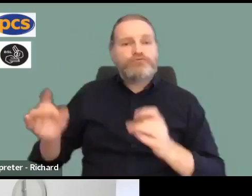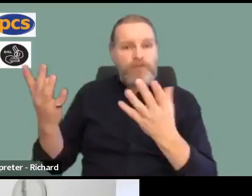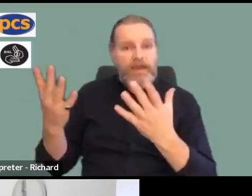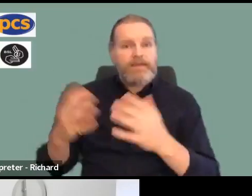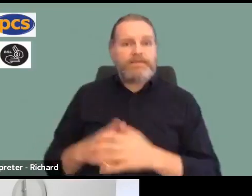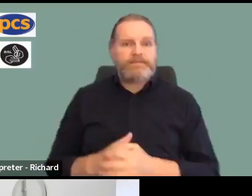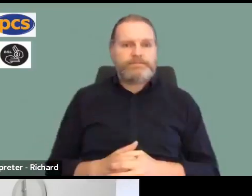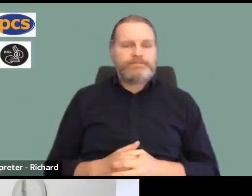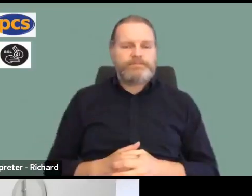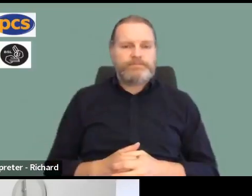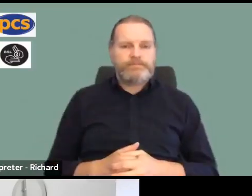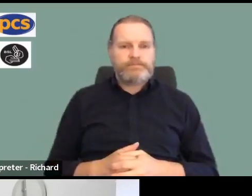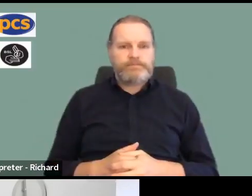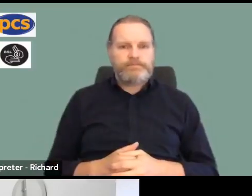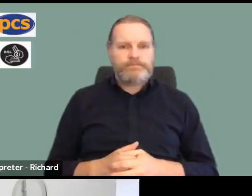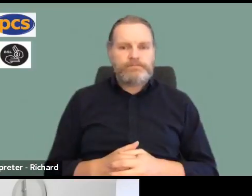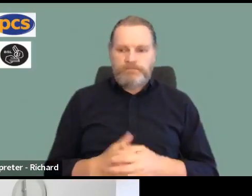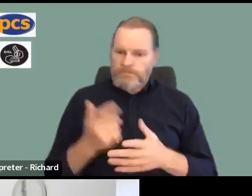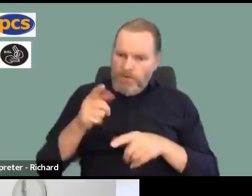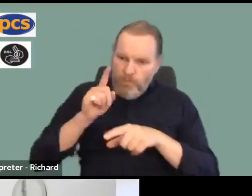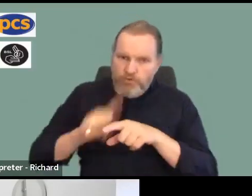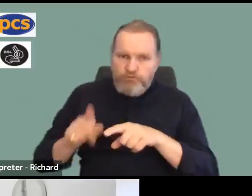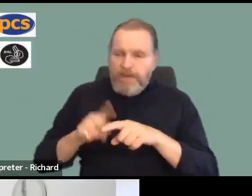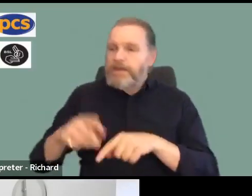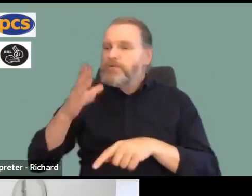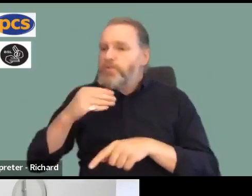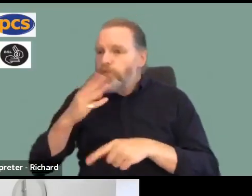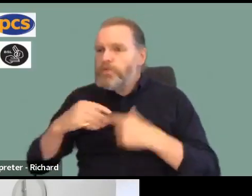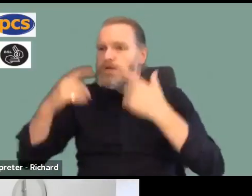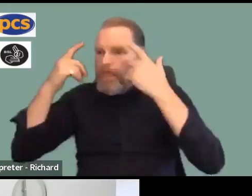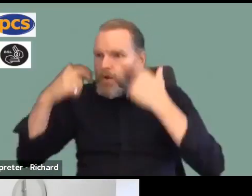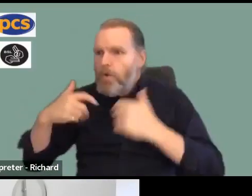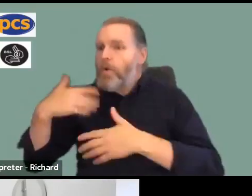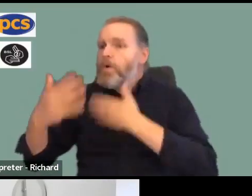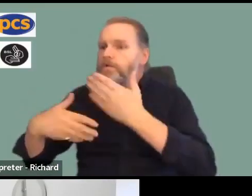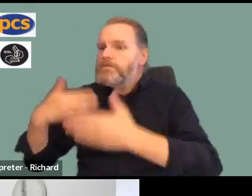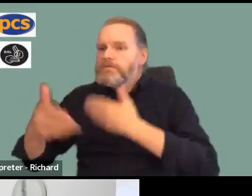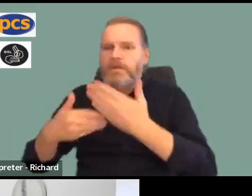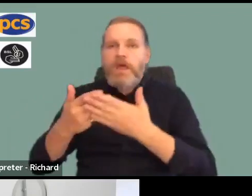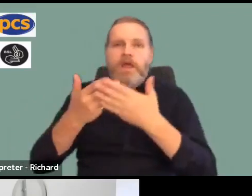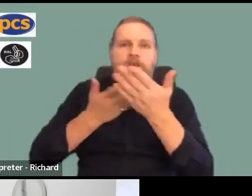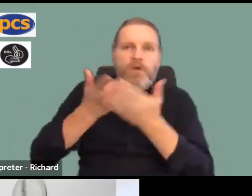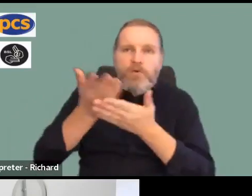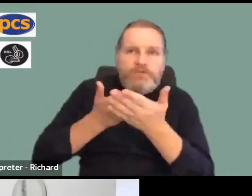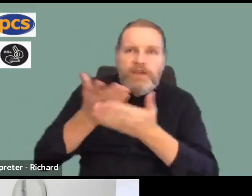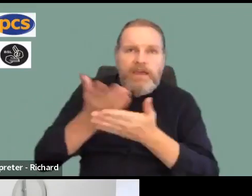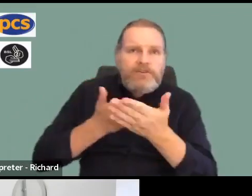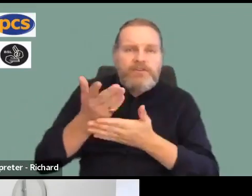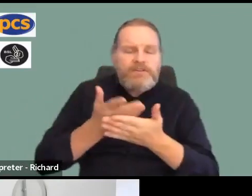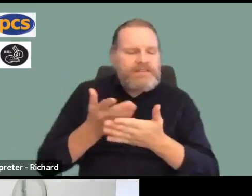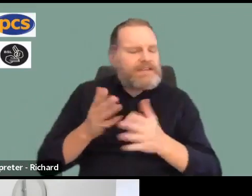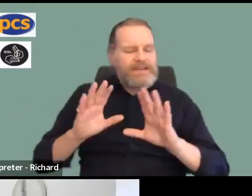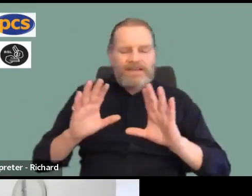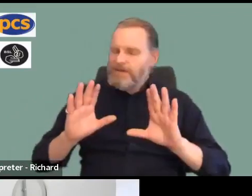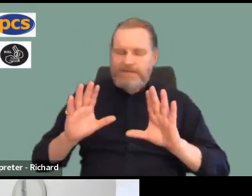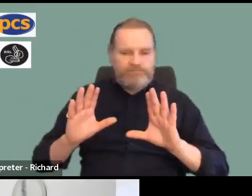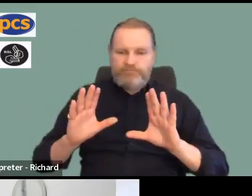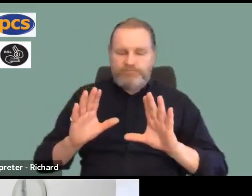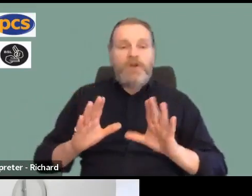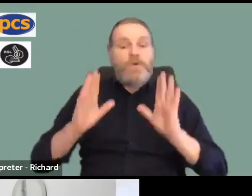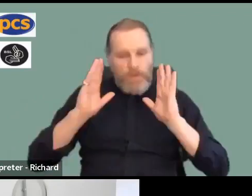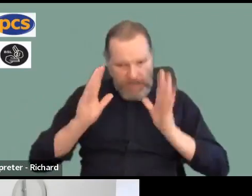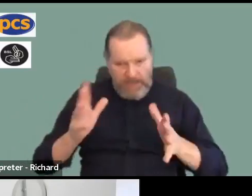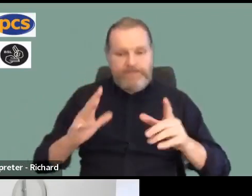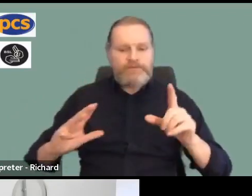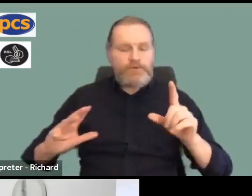even though we're trying through legal action through negotiations with senior civil servants, everything tells us that unless we can win the